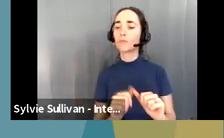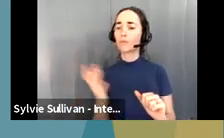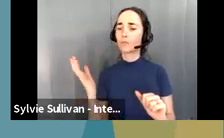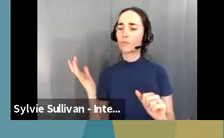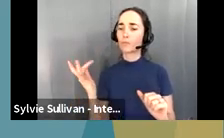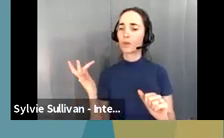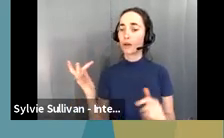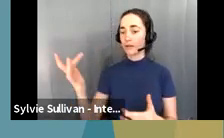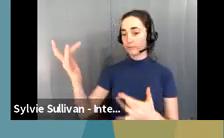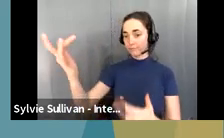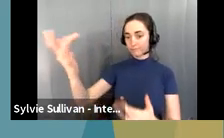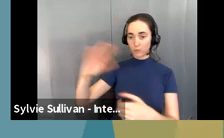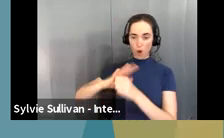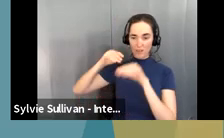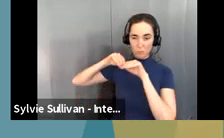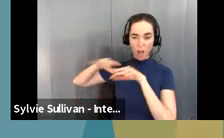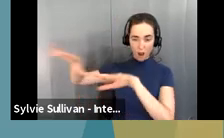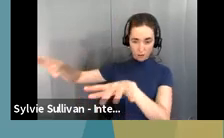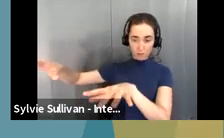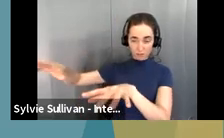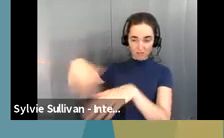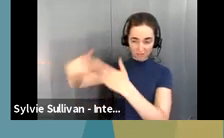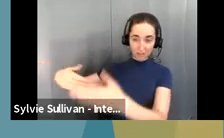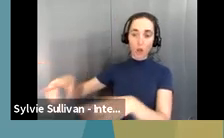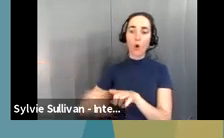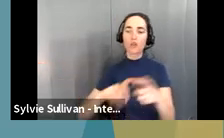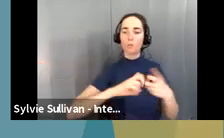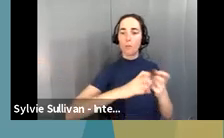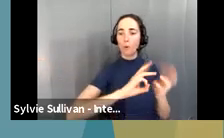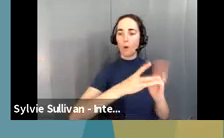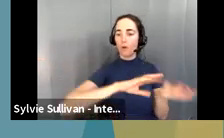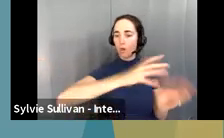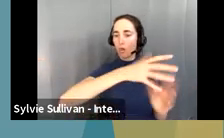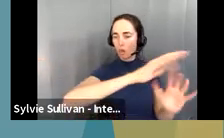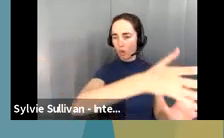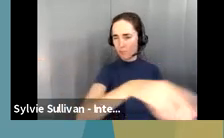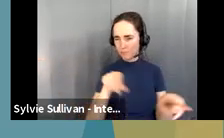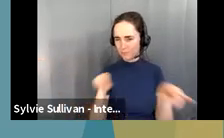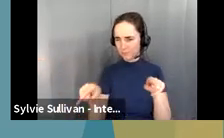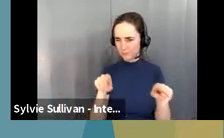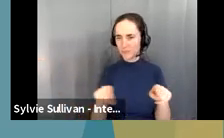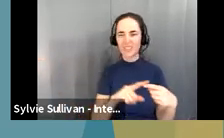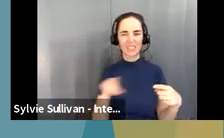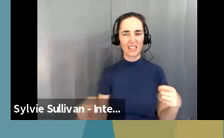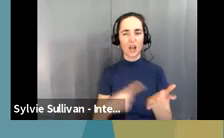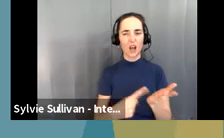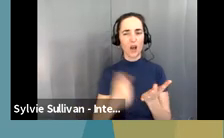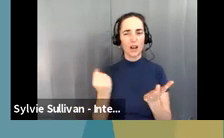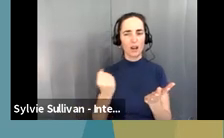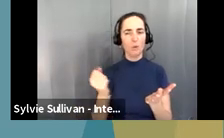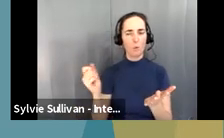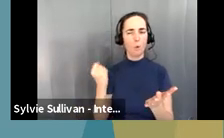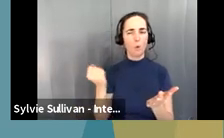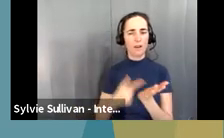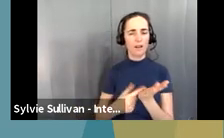the pandemic and weather-related initiatives, and I'll talk more about that later. Um, in terms of adolescents and adults,